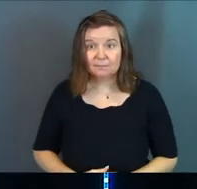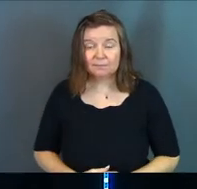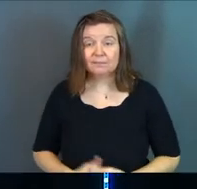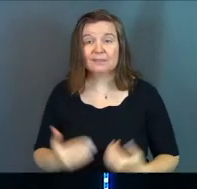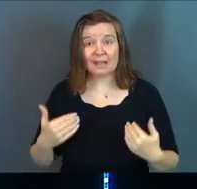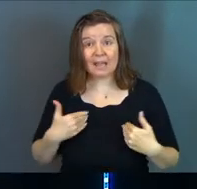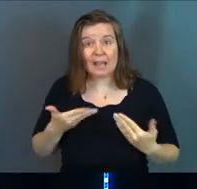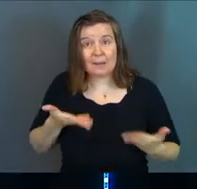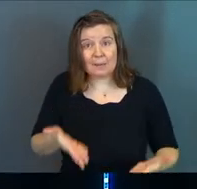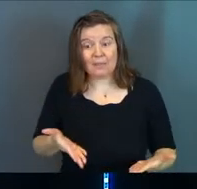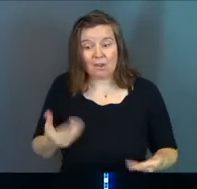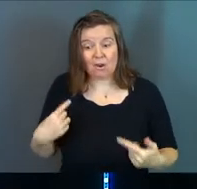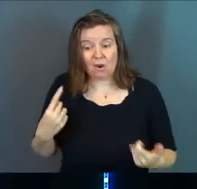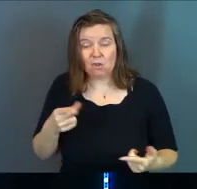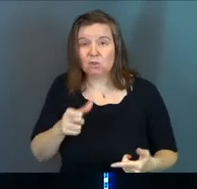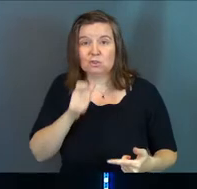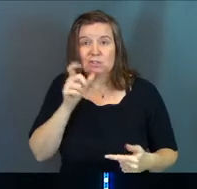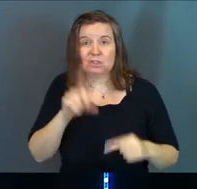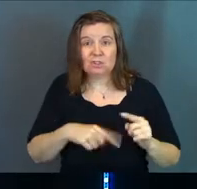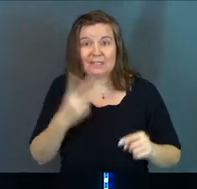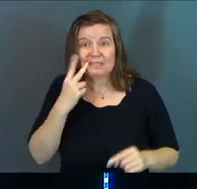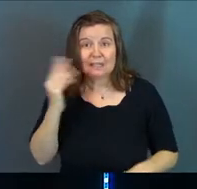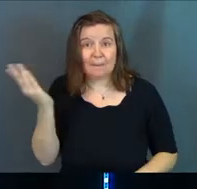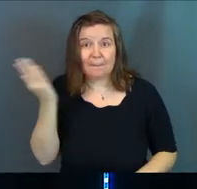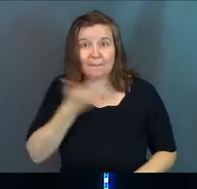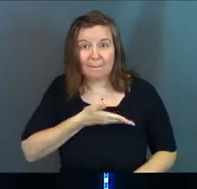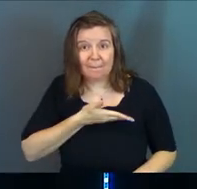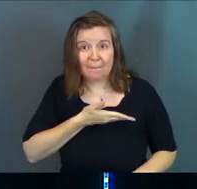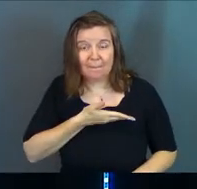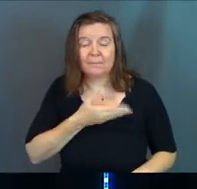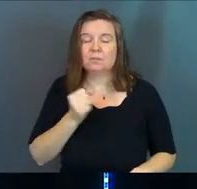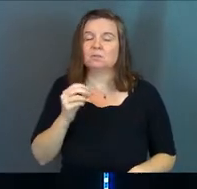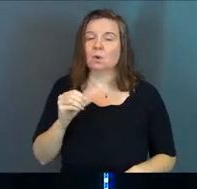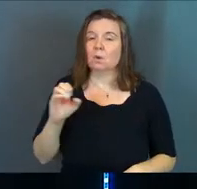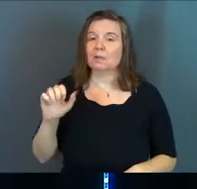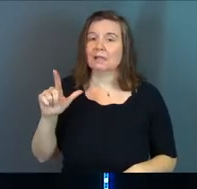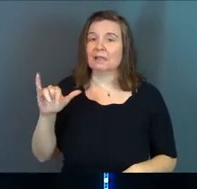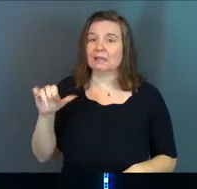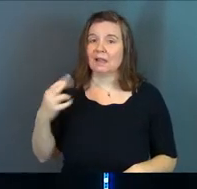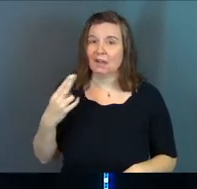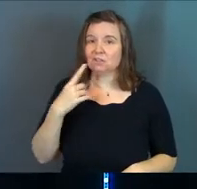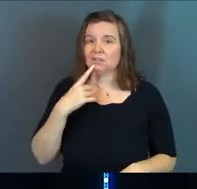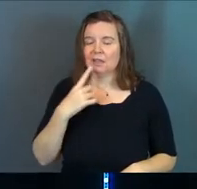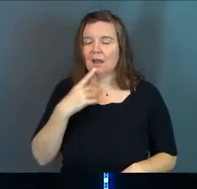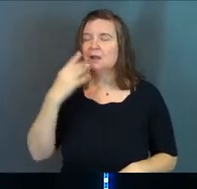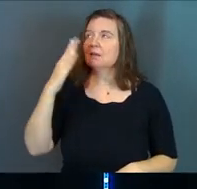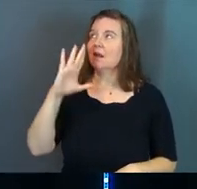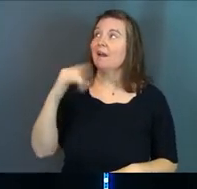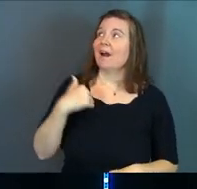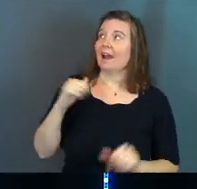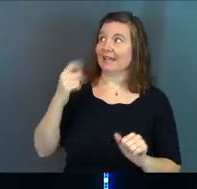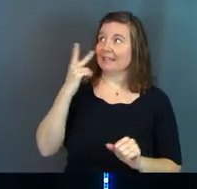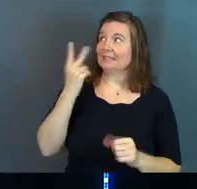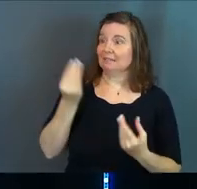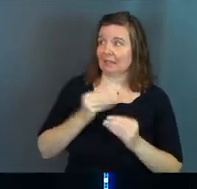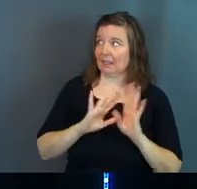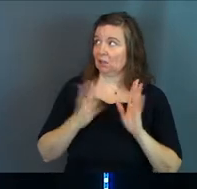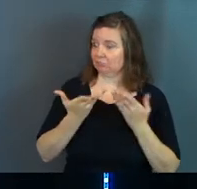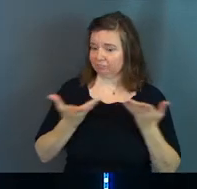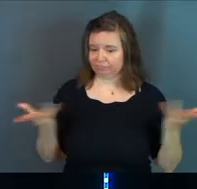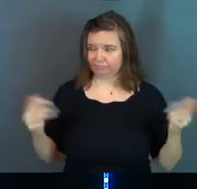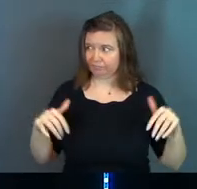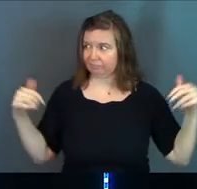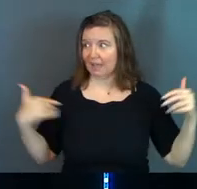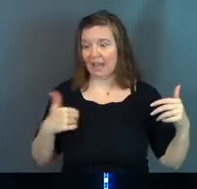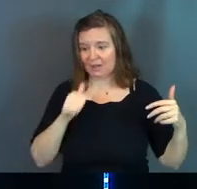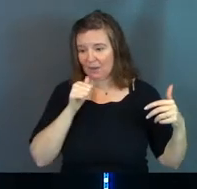They had been there. You just couldn't see them. And so Elisha comes and says, God, I can see him. I know